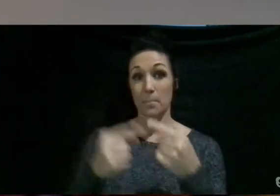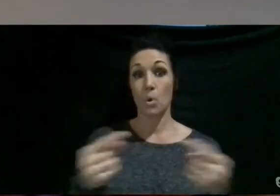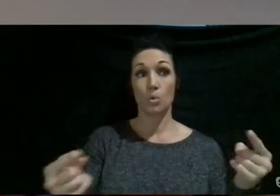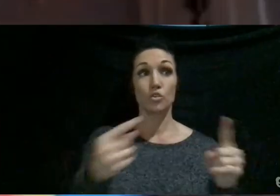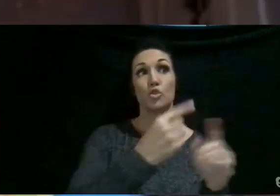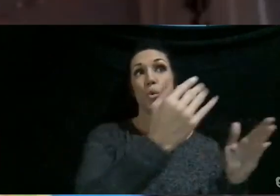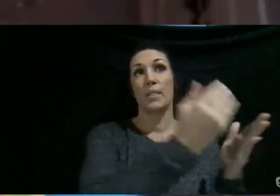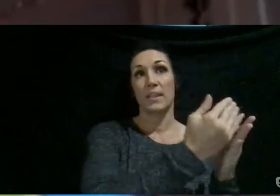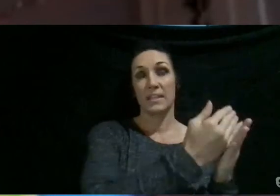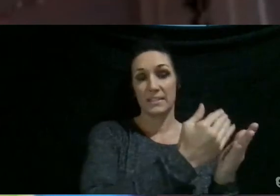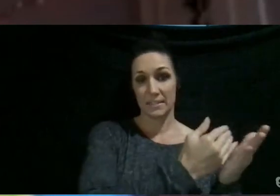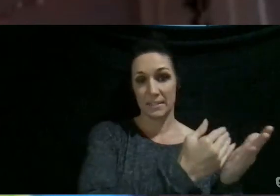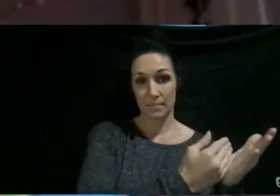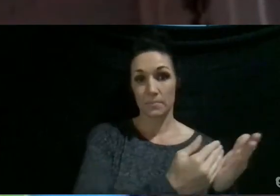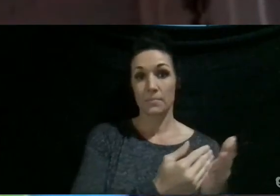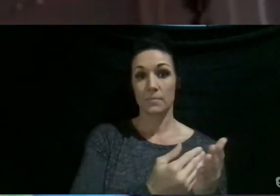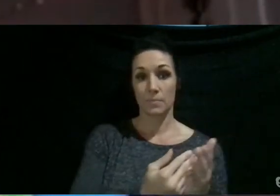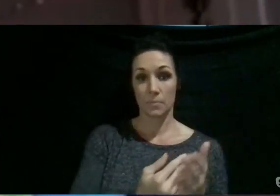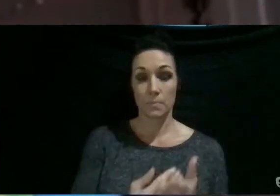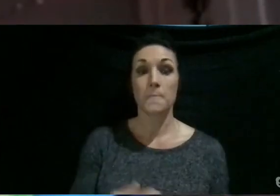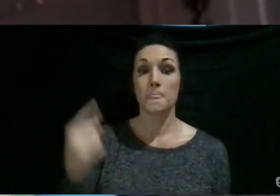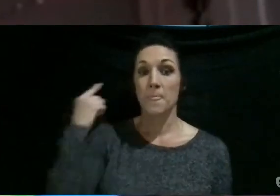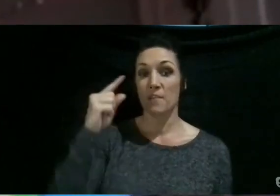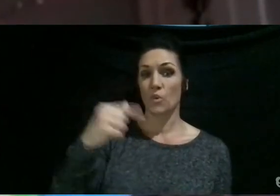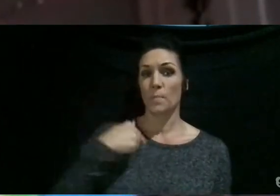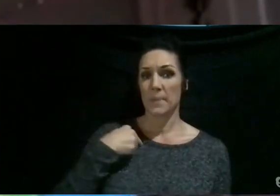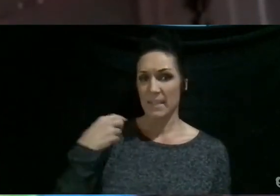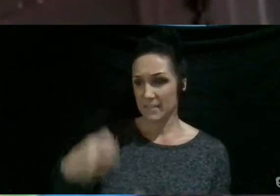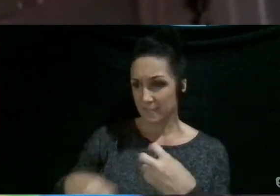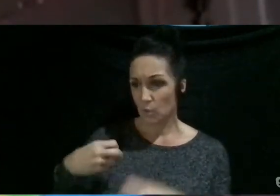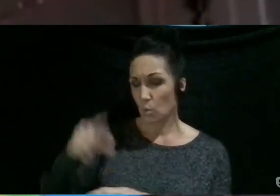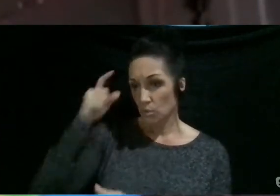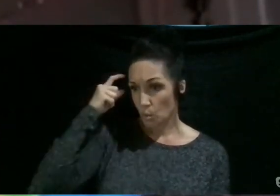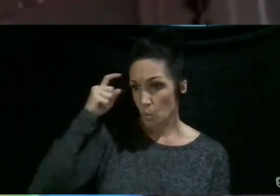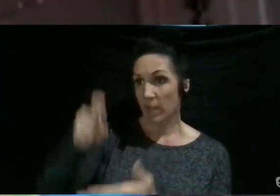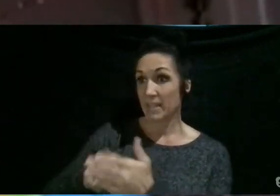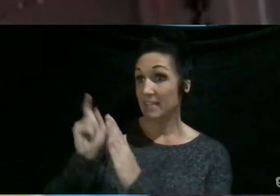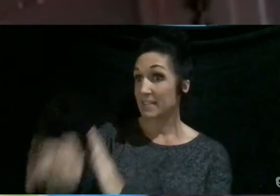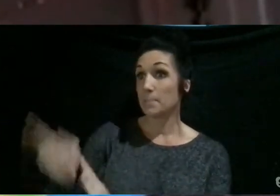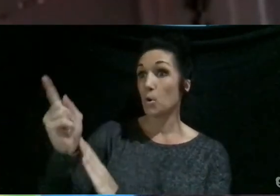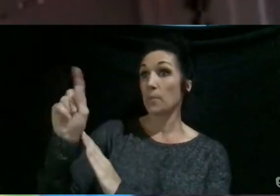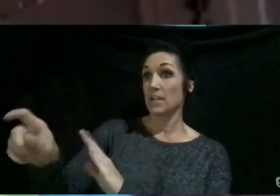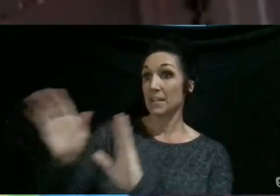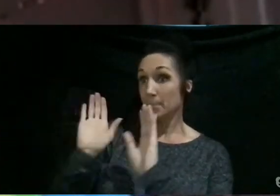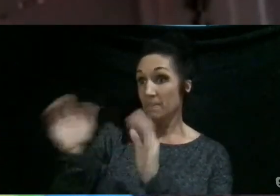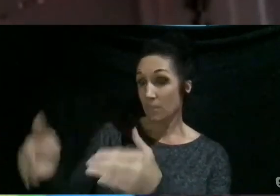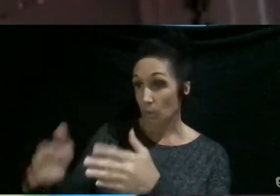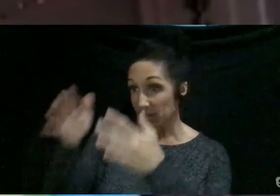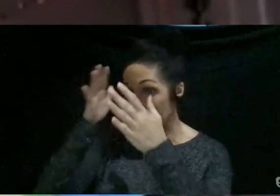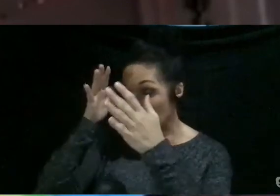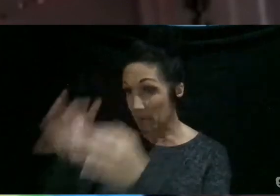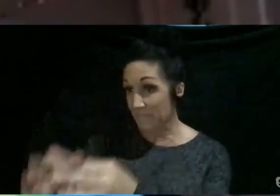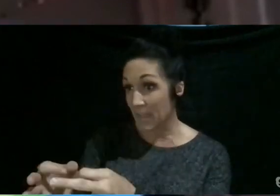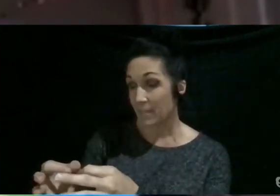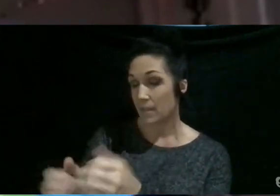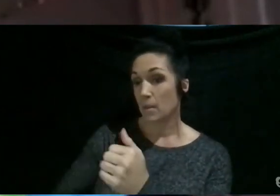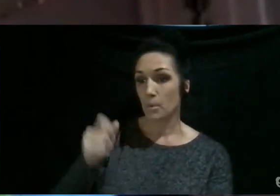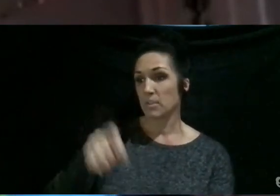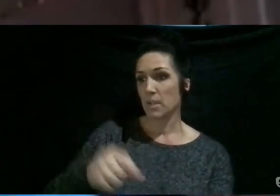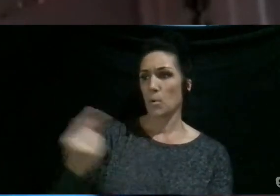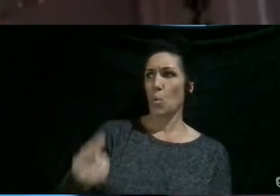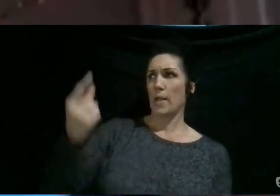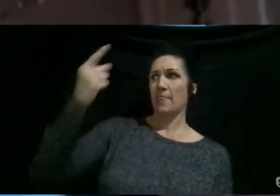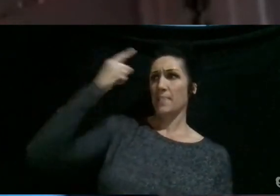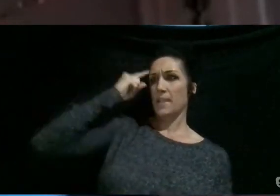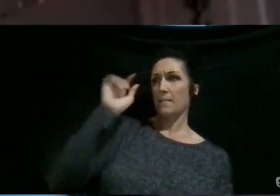making. For me, I think it's difficult to like recognize in the moment that I need to be focusing on my faith. Like usually I only think about it like